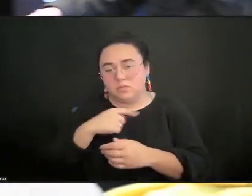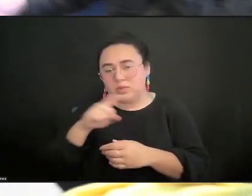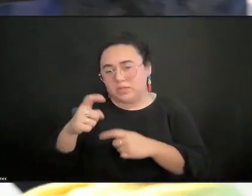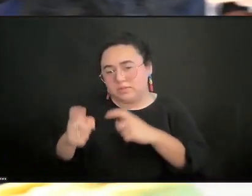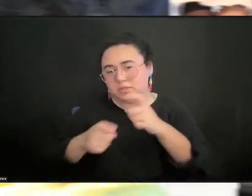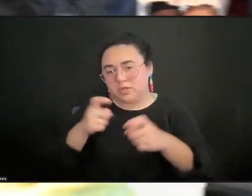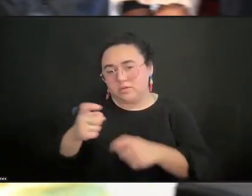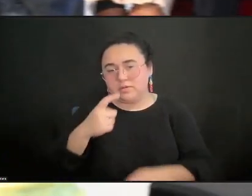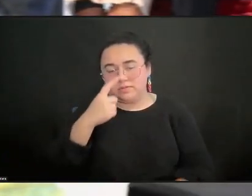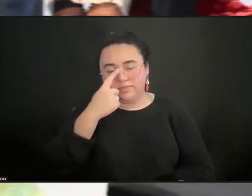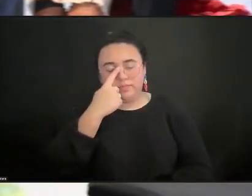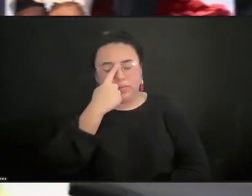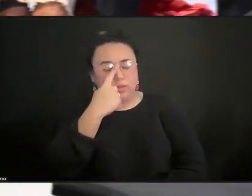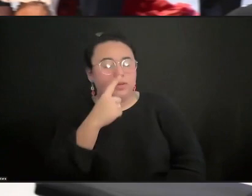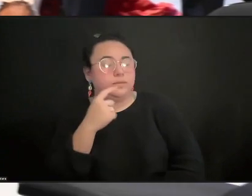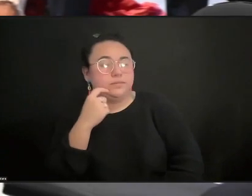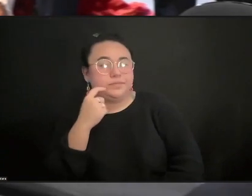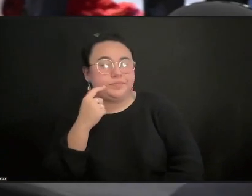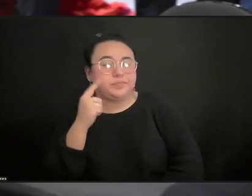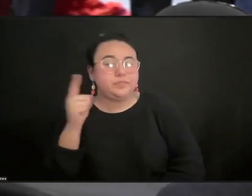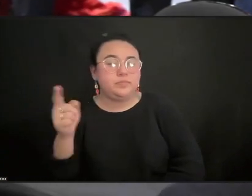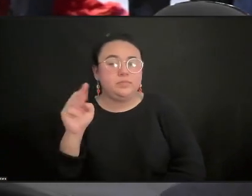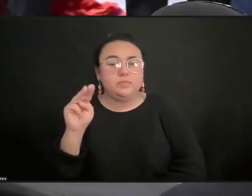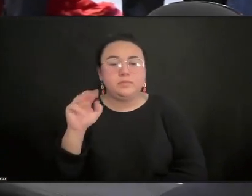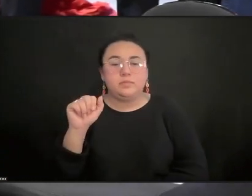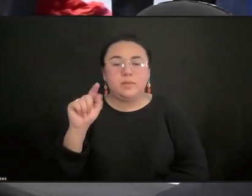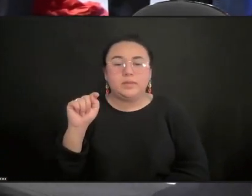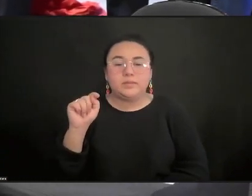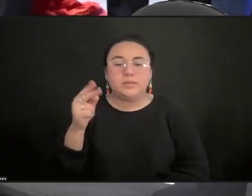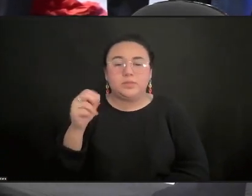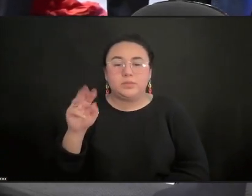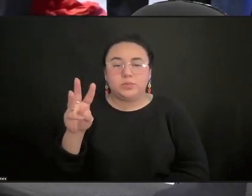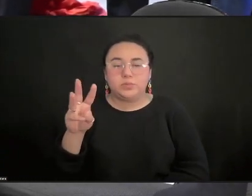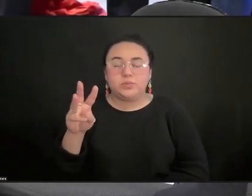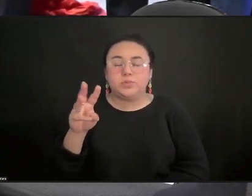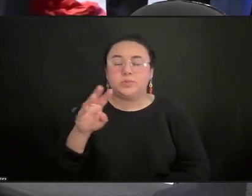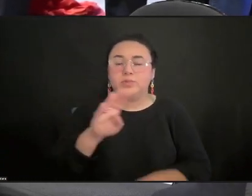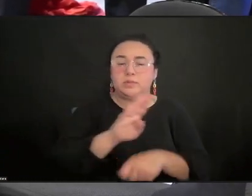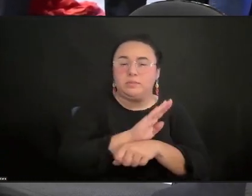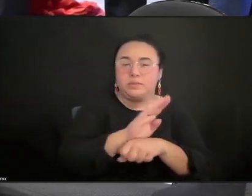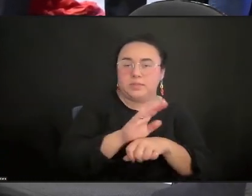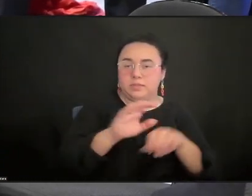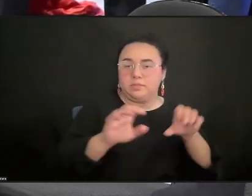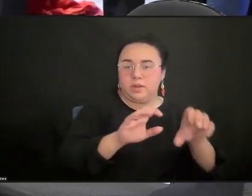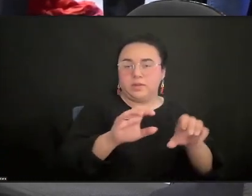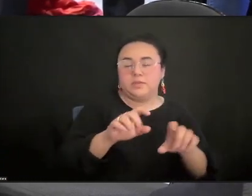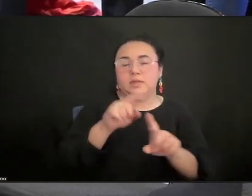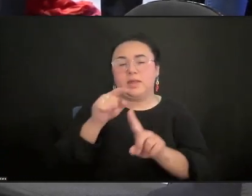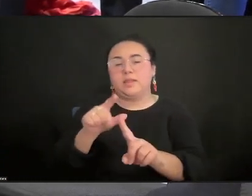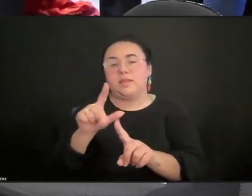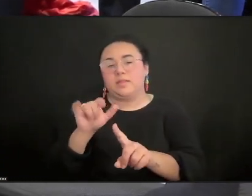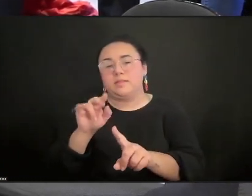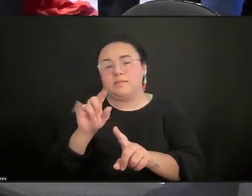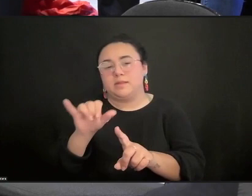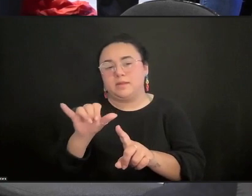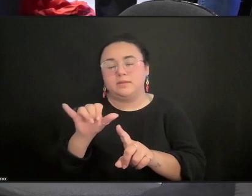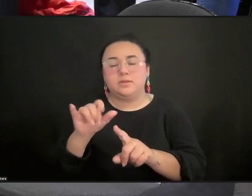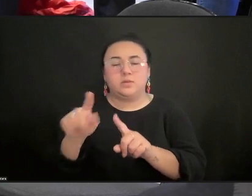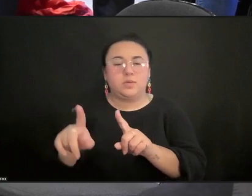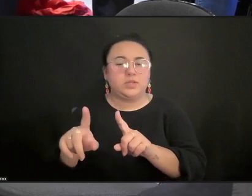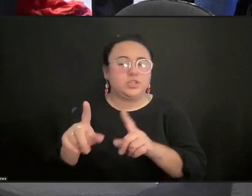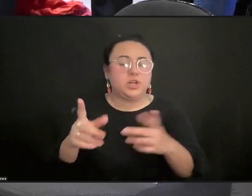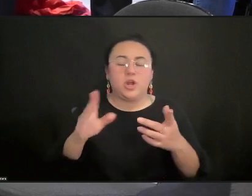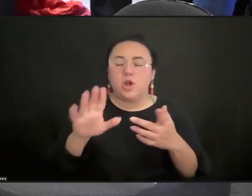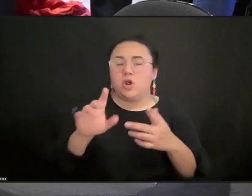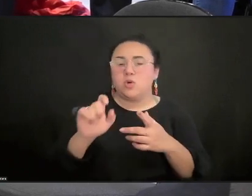I'm right from the notion of business practices and going back to Lindsay's question about what could the larger institutions be doing. Two